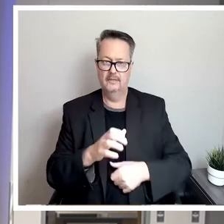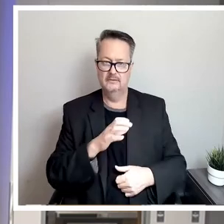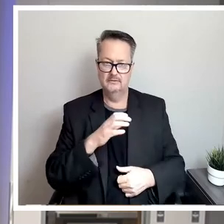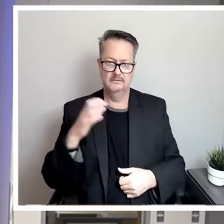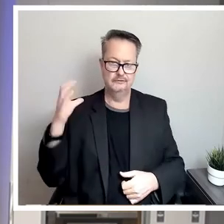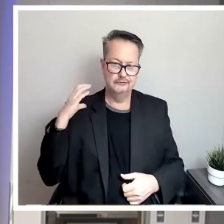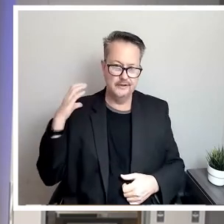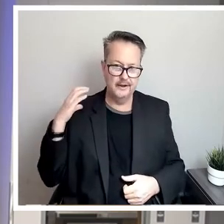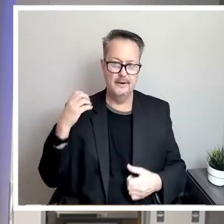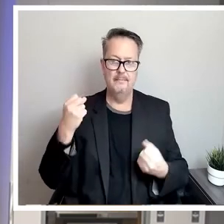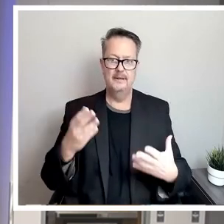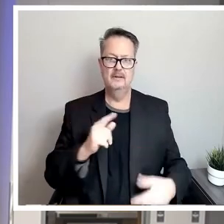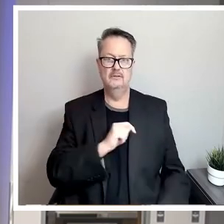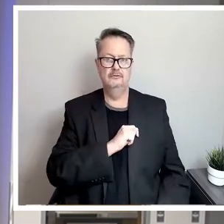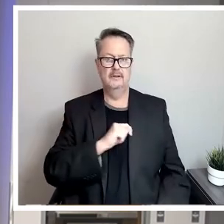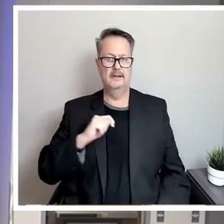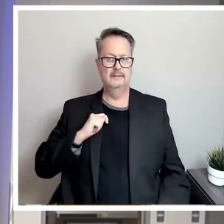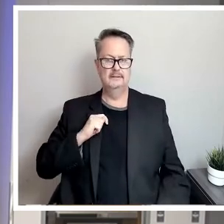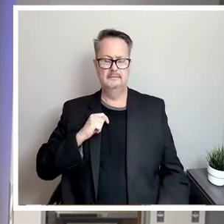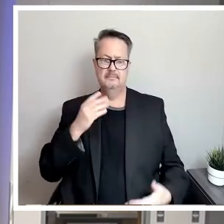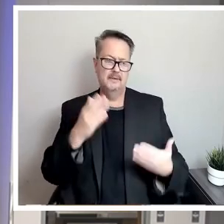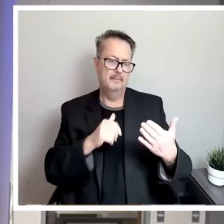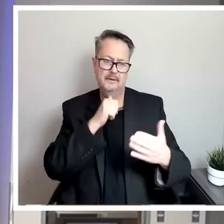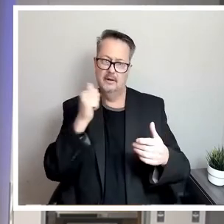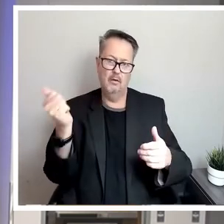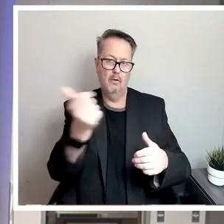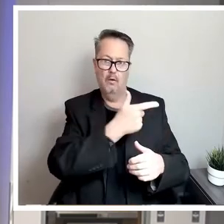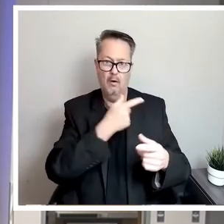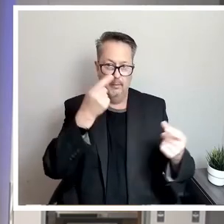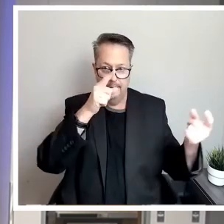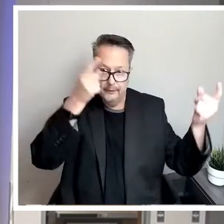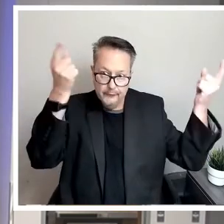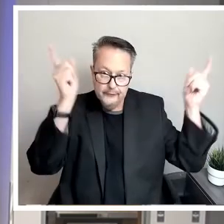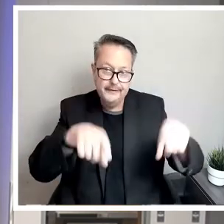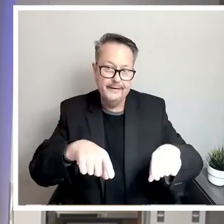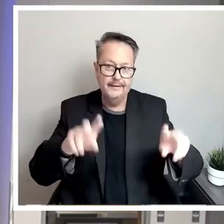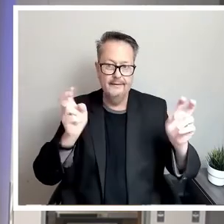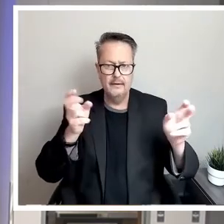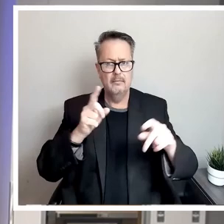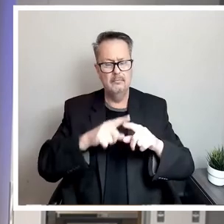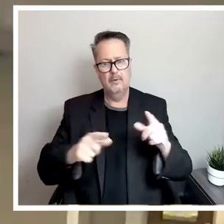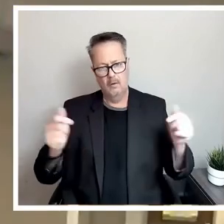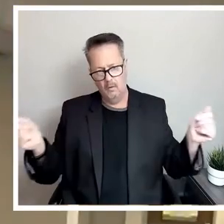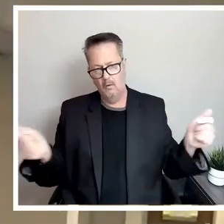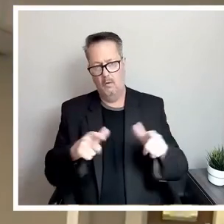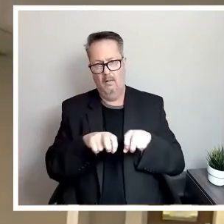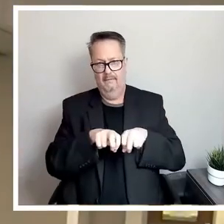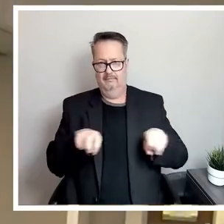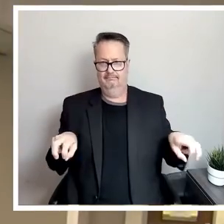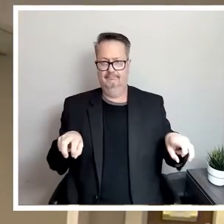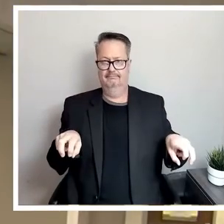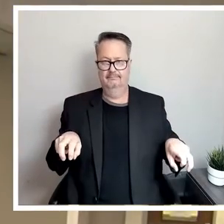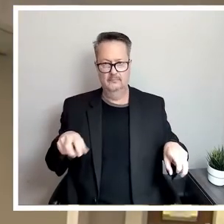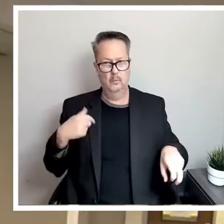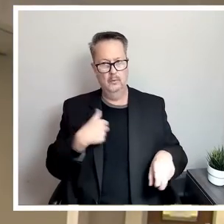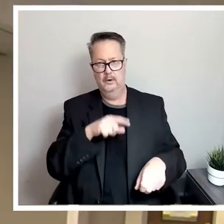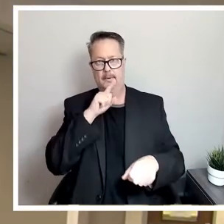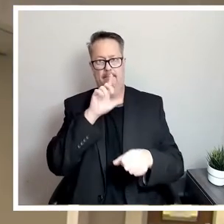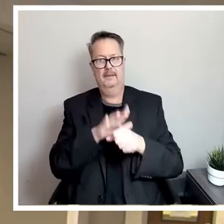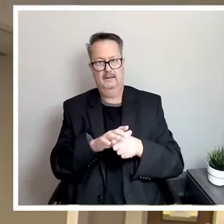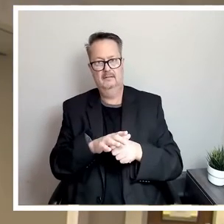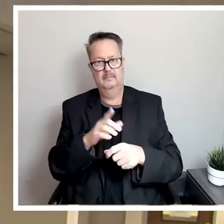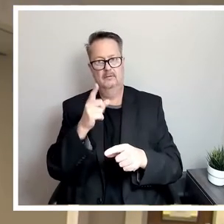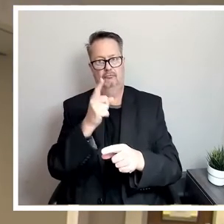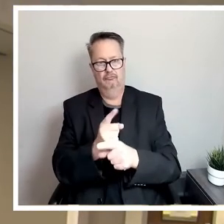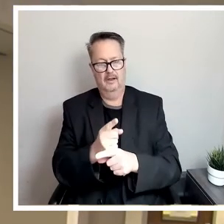trustees, we might always agree, but I will tell you that all of us are committed to doing right by all